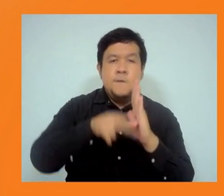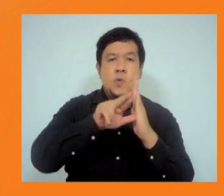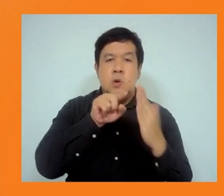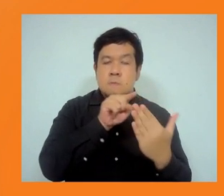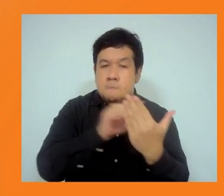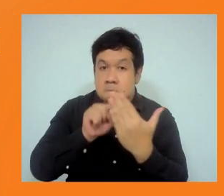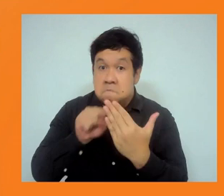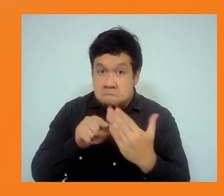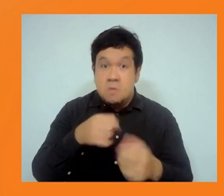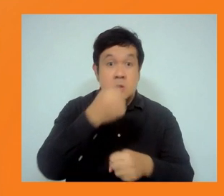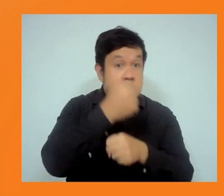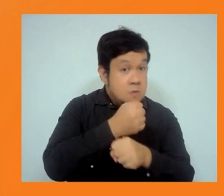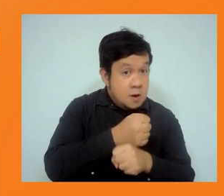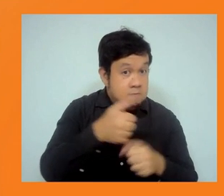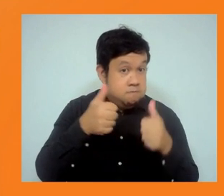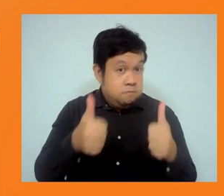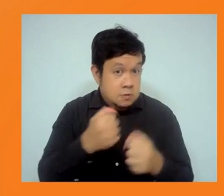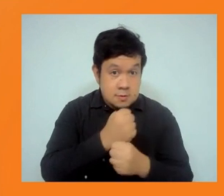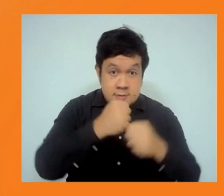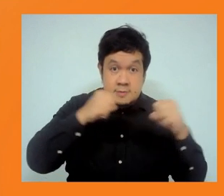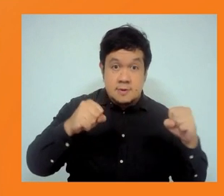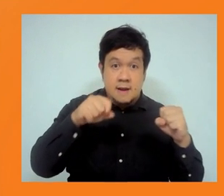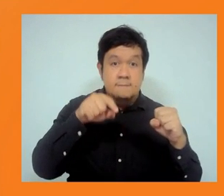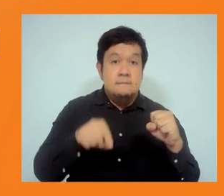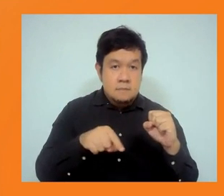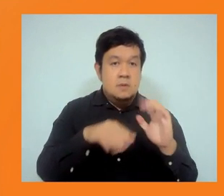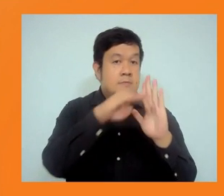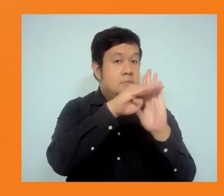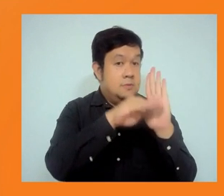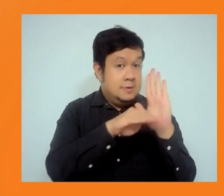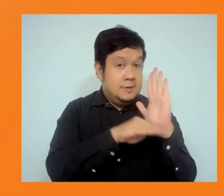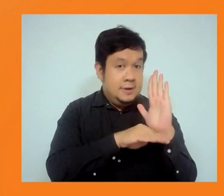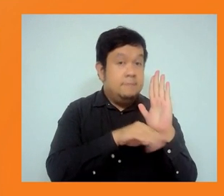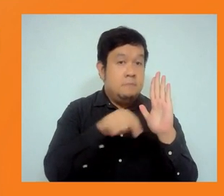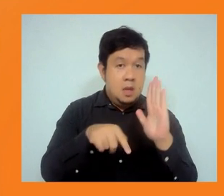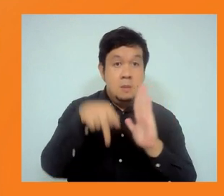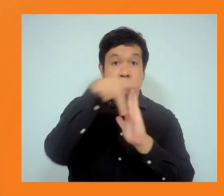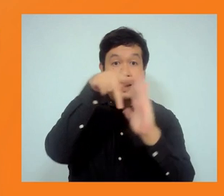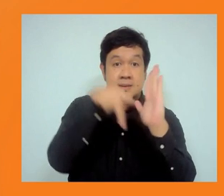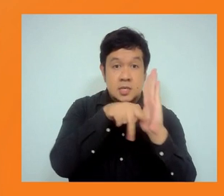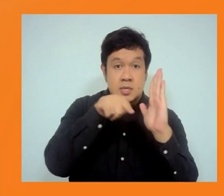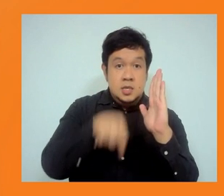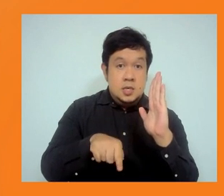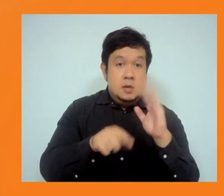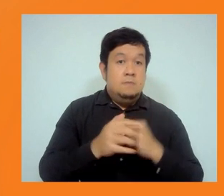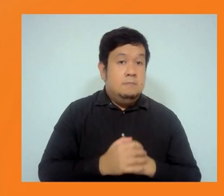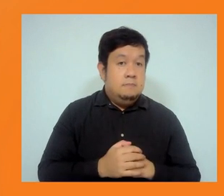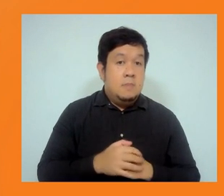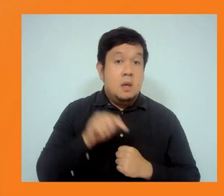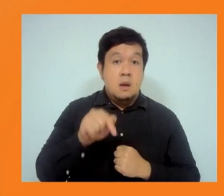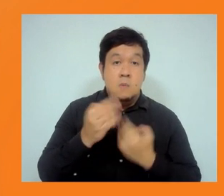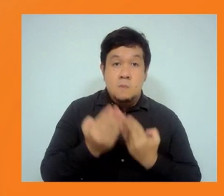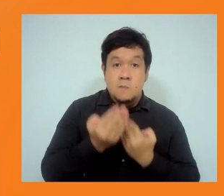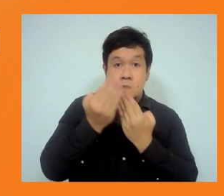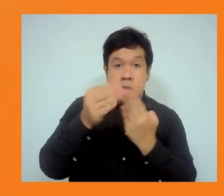statement. And that pointed to a number of issues and provided some important recommendations, which ADB's management endorsed